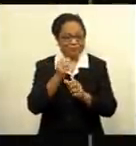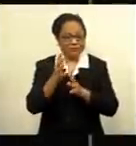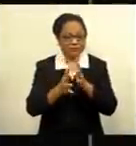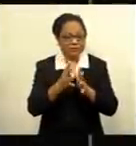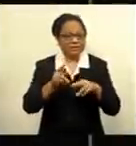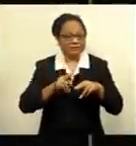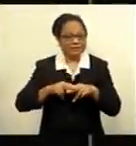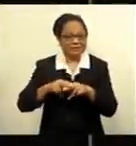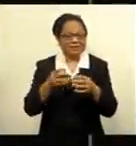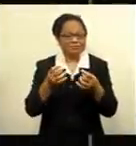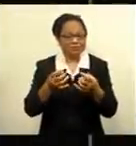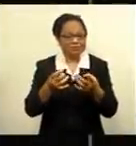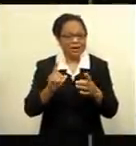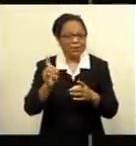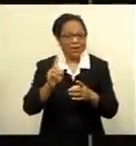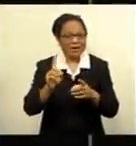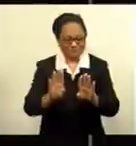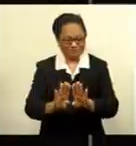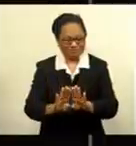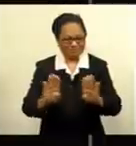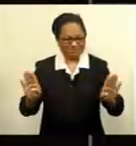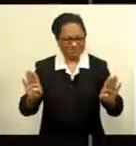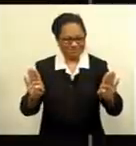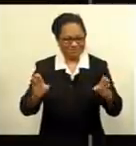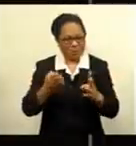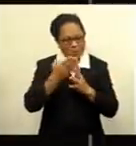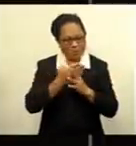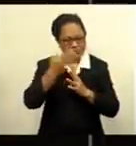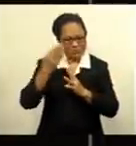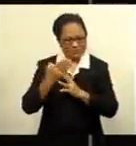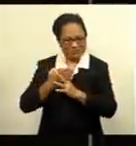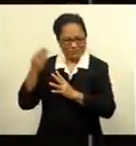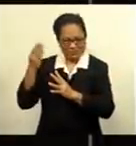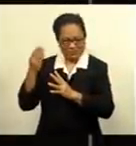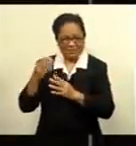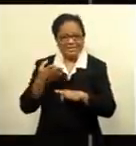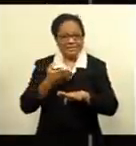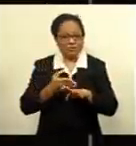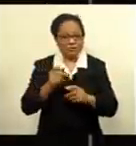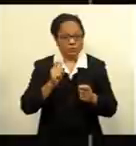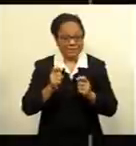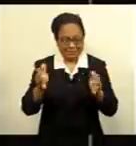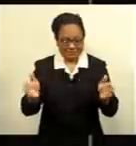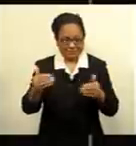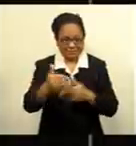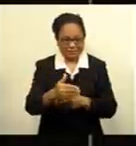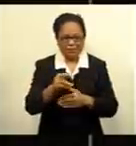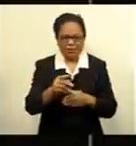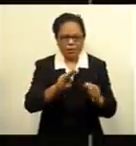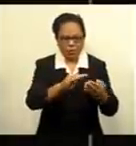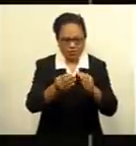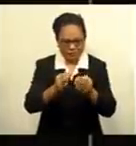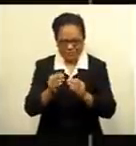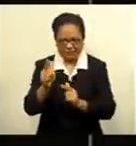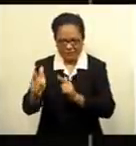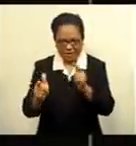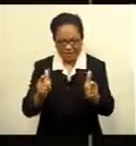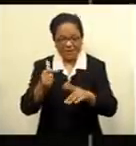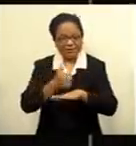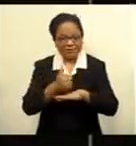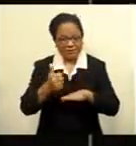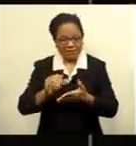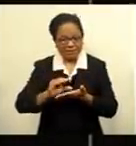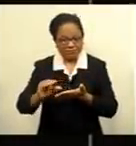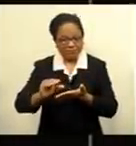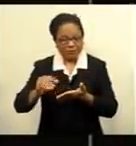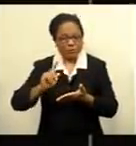prepares for lifting off borders, new test kit for isolated communities and government assistance to continue